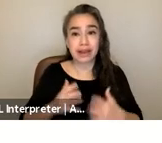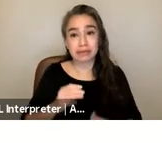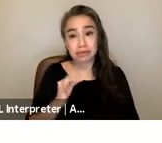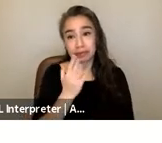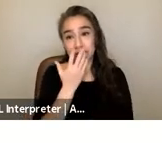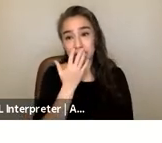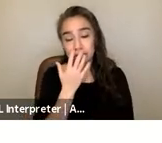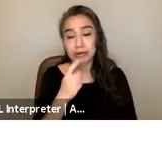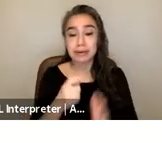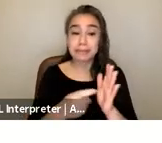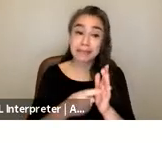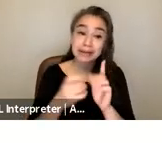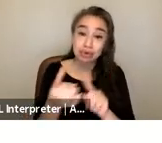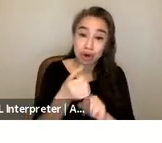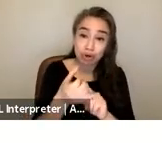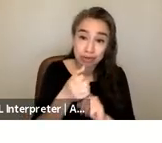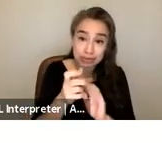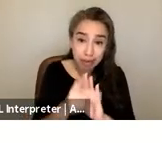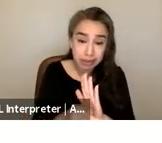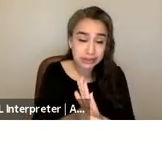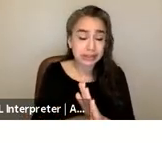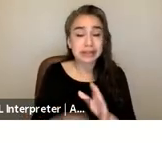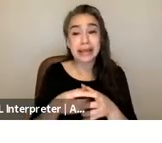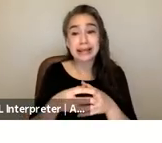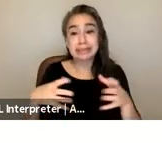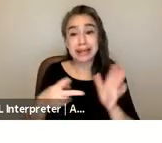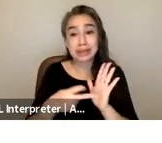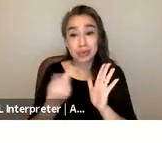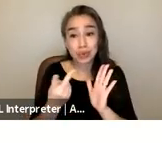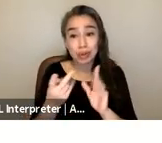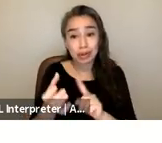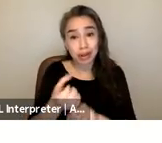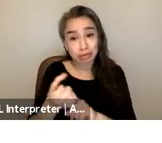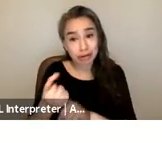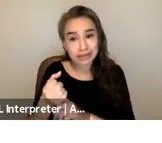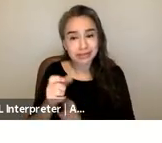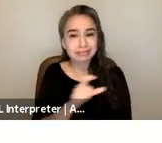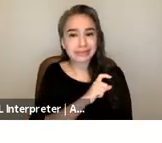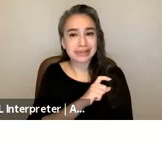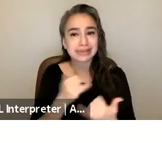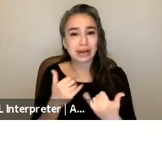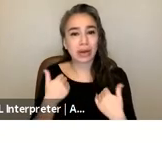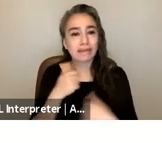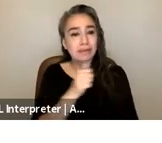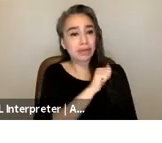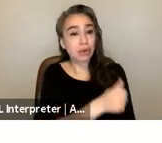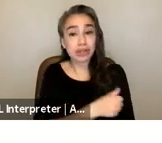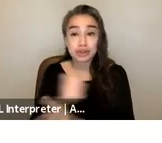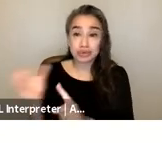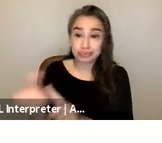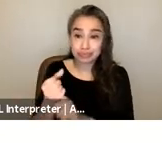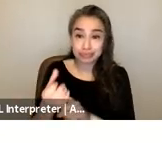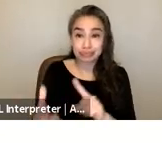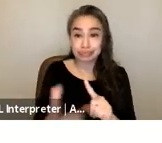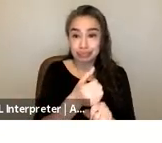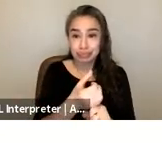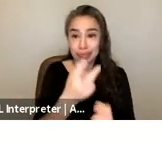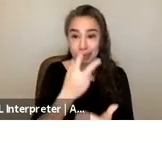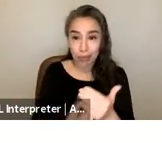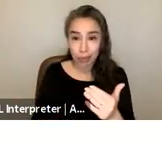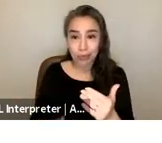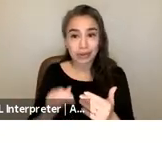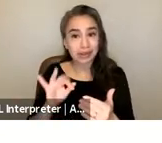arrest policies and expanded dual arrests it gave the police the authority to arrest both parties if they couldn't determine